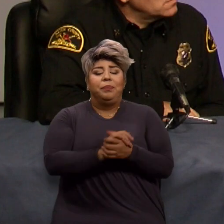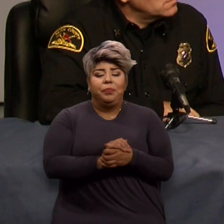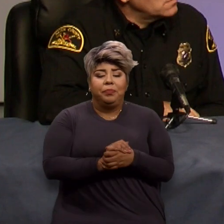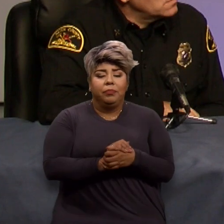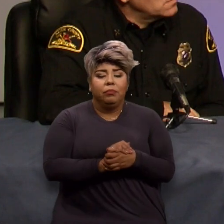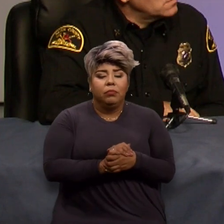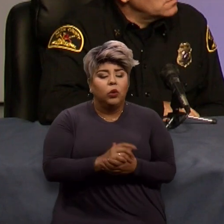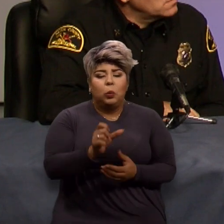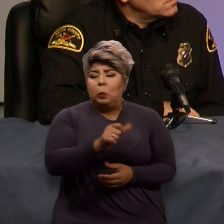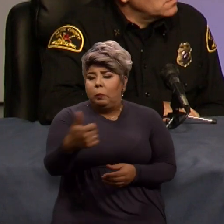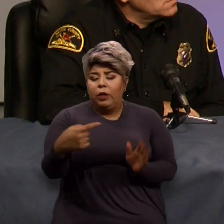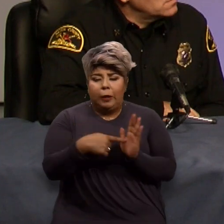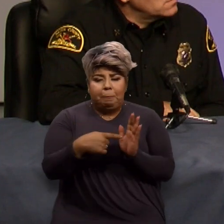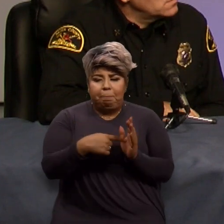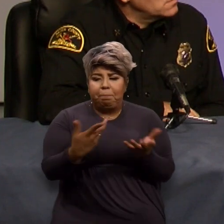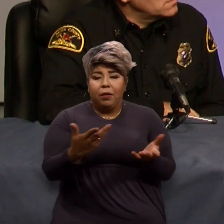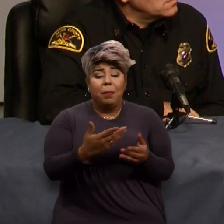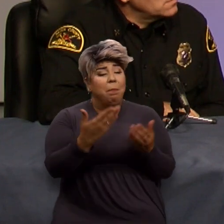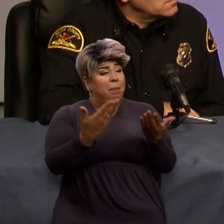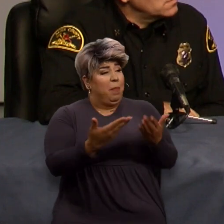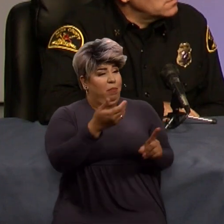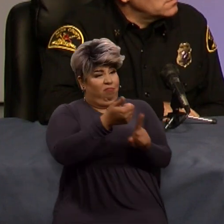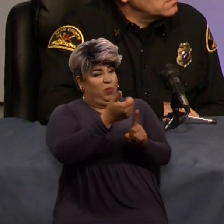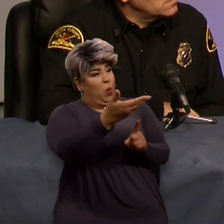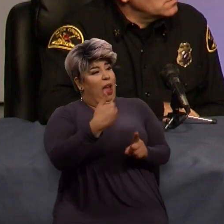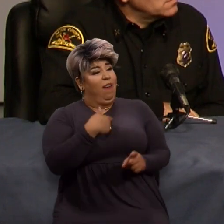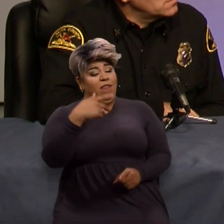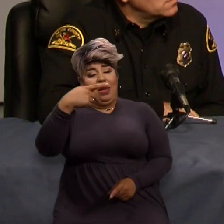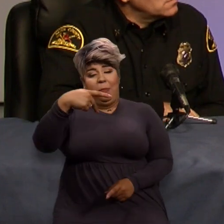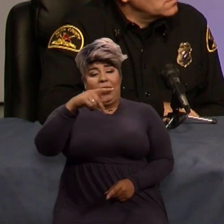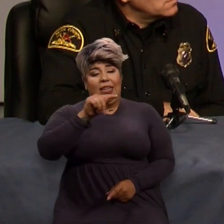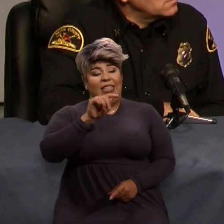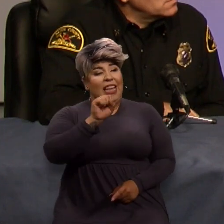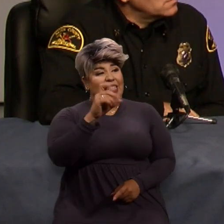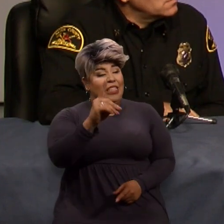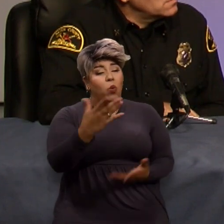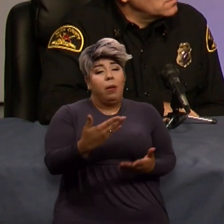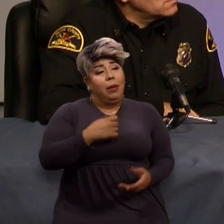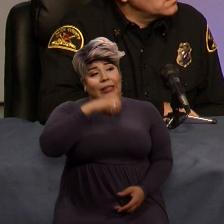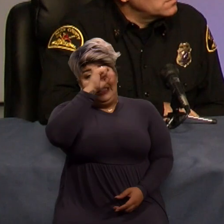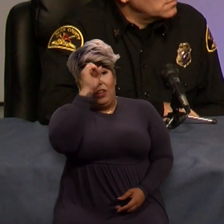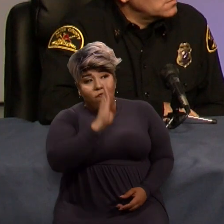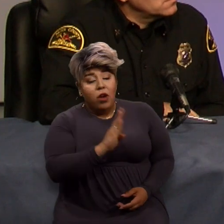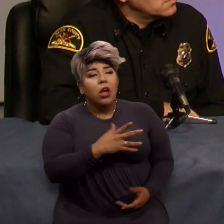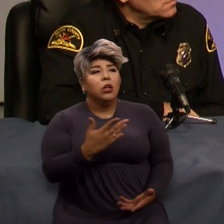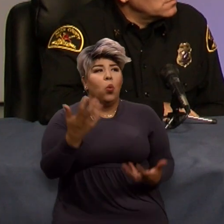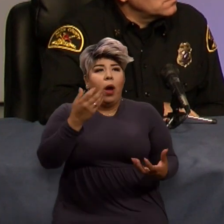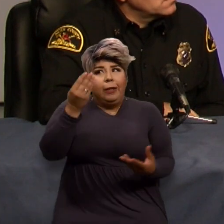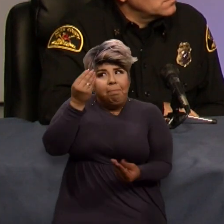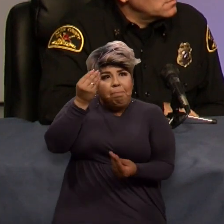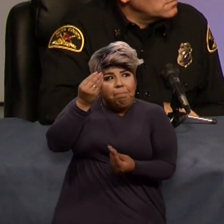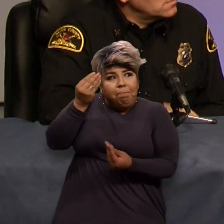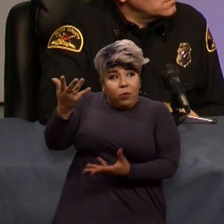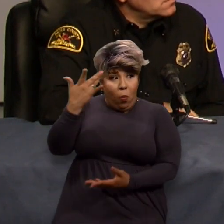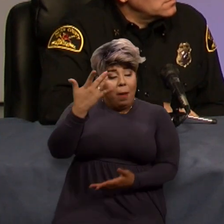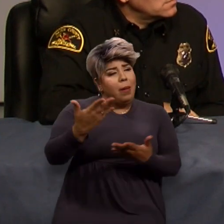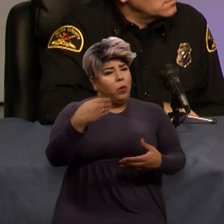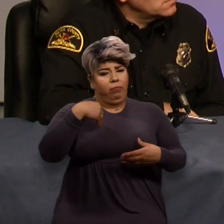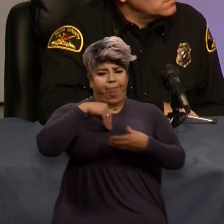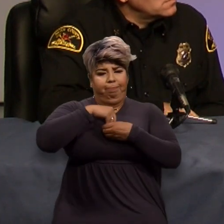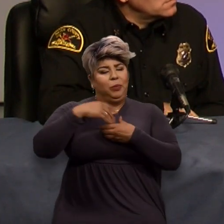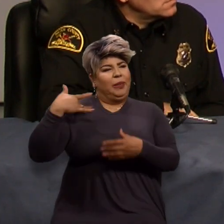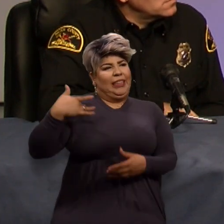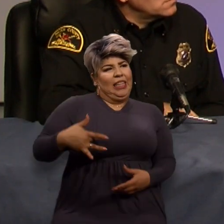you have schizophrenia or PTSD and you want the deputies to be aware of that because there's certain triggers that you have.